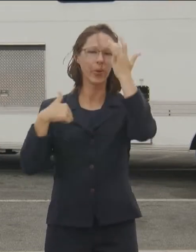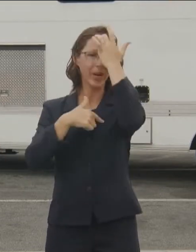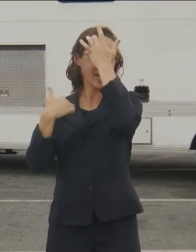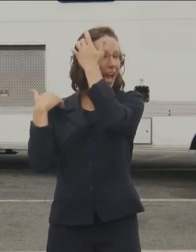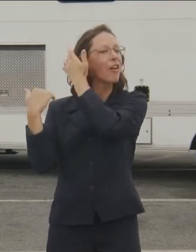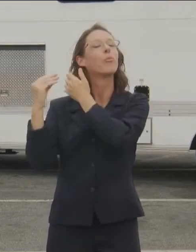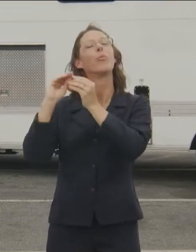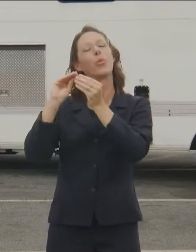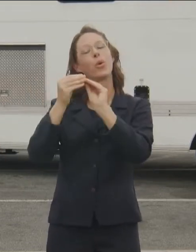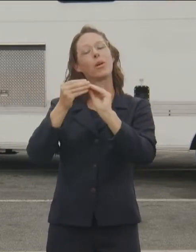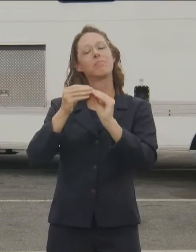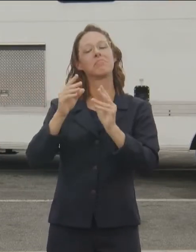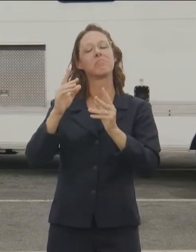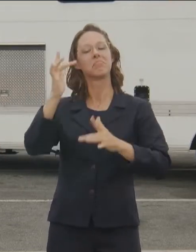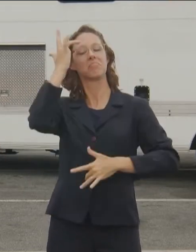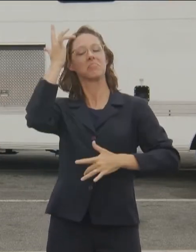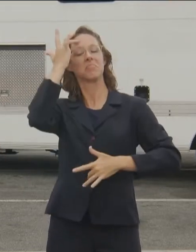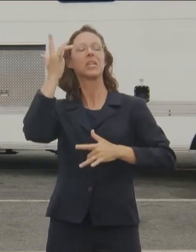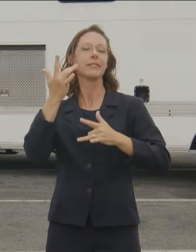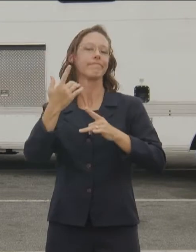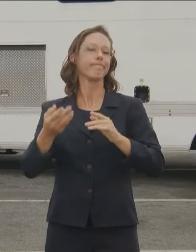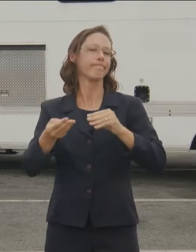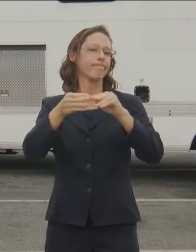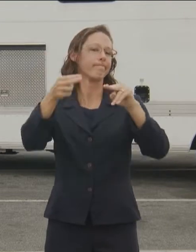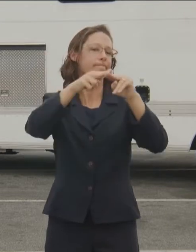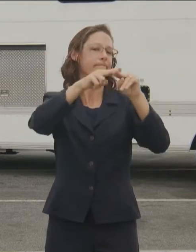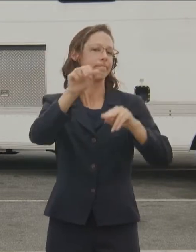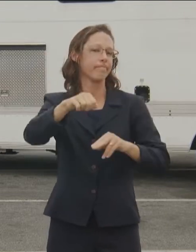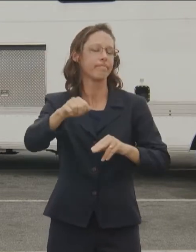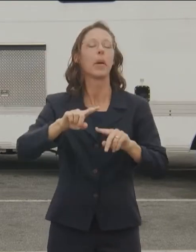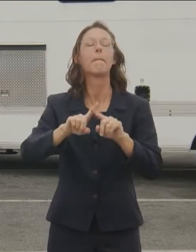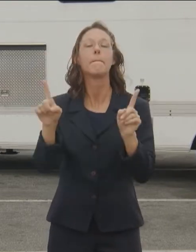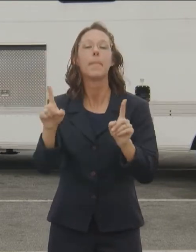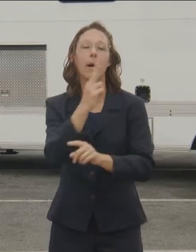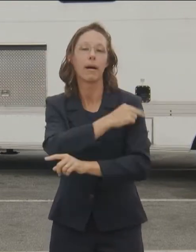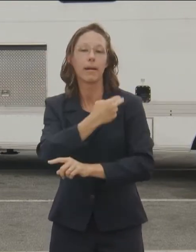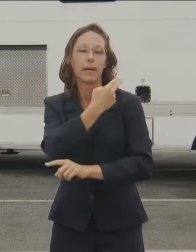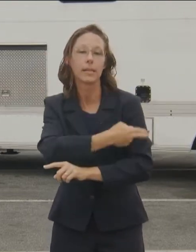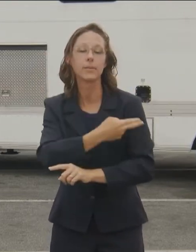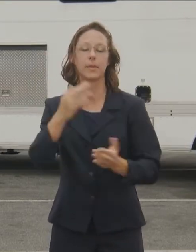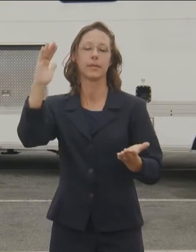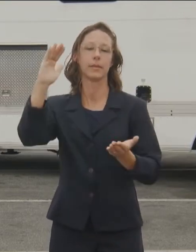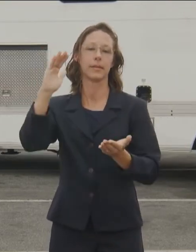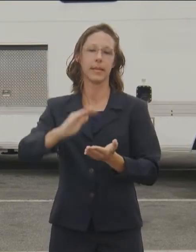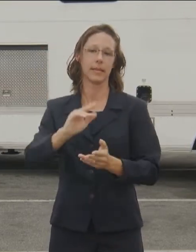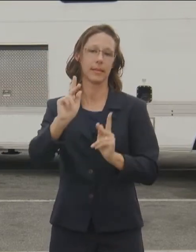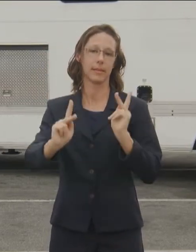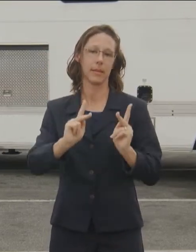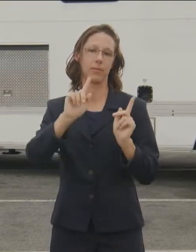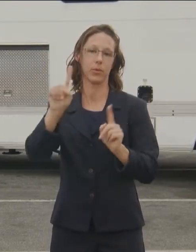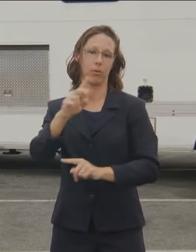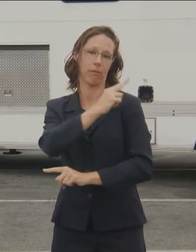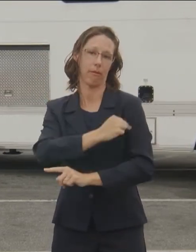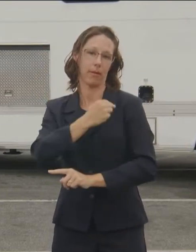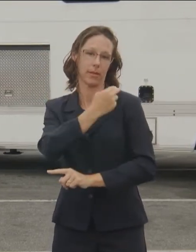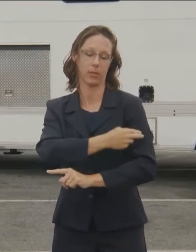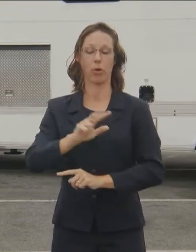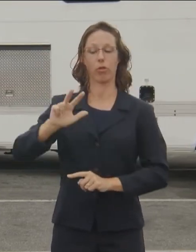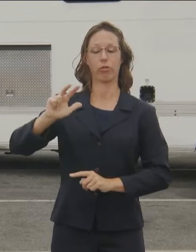But we are actually one of the best states, think third from the best, in terms of the overall